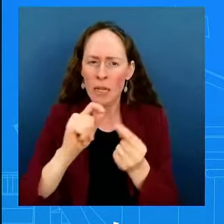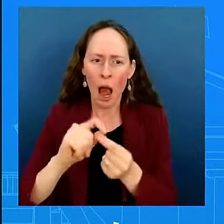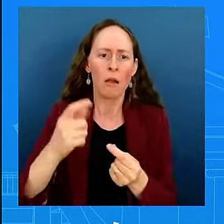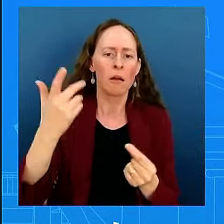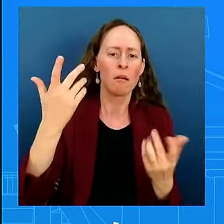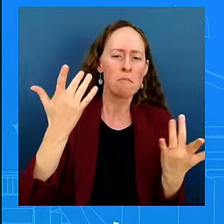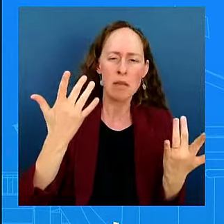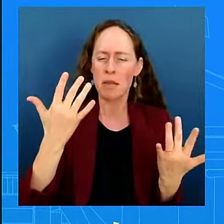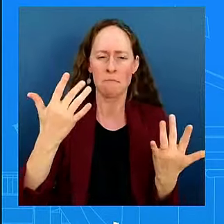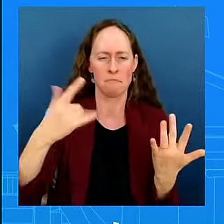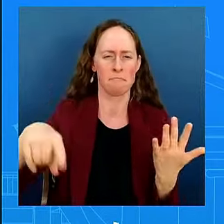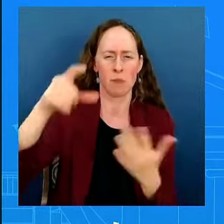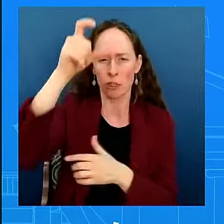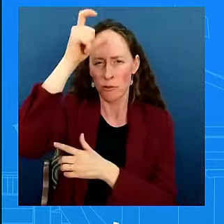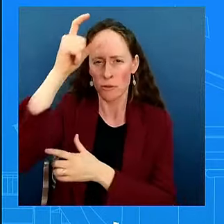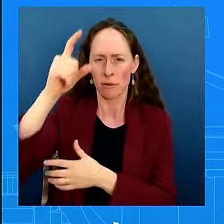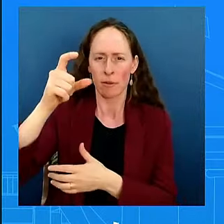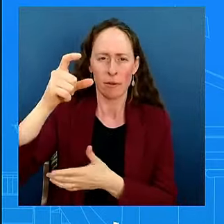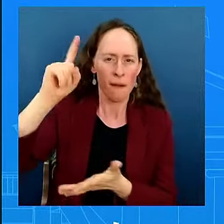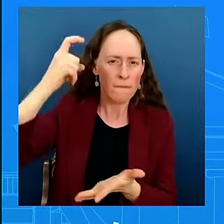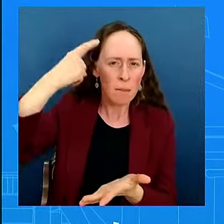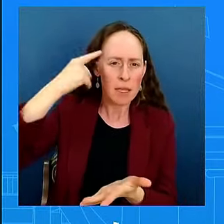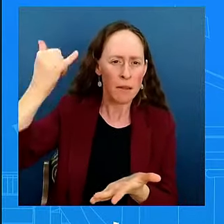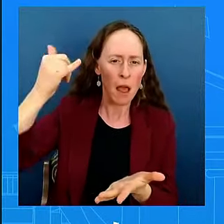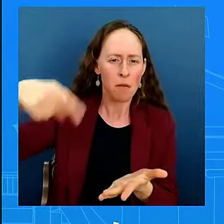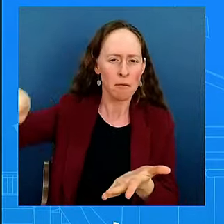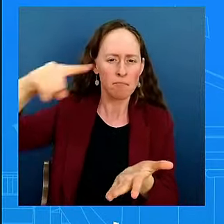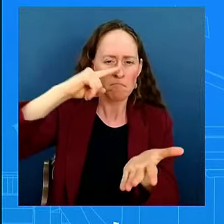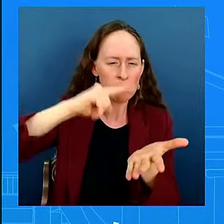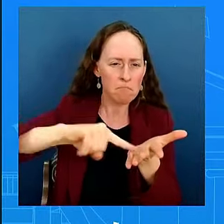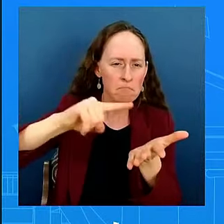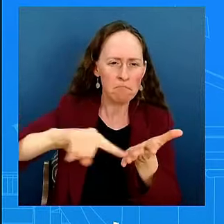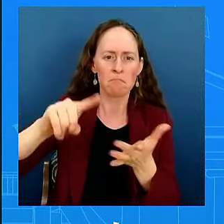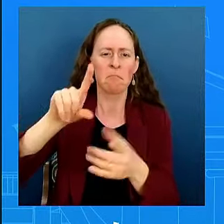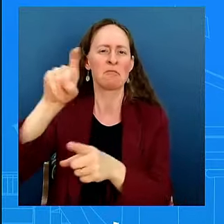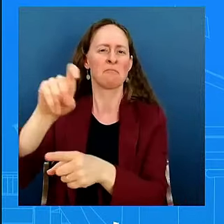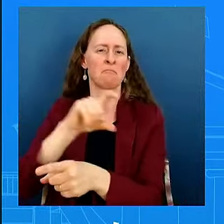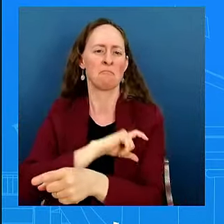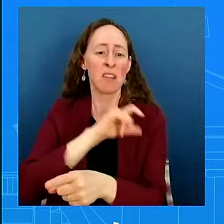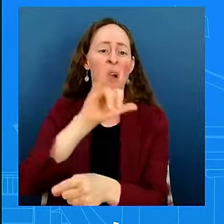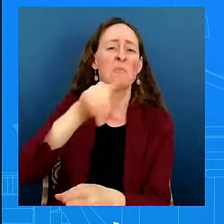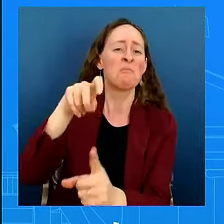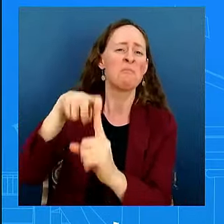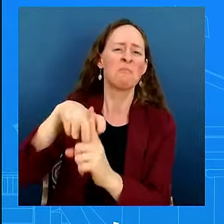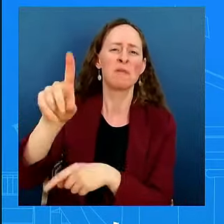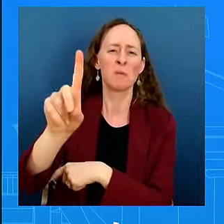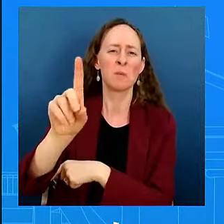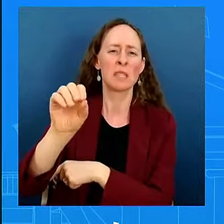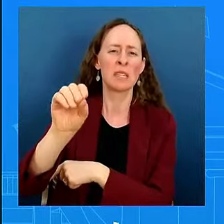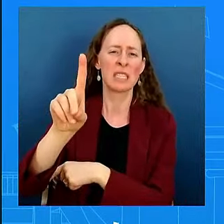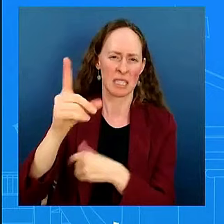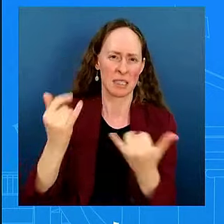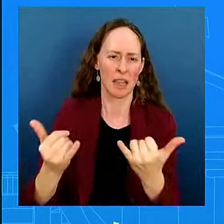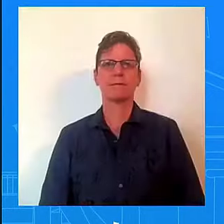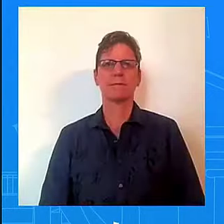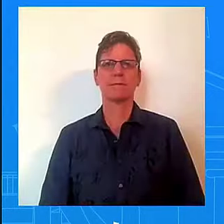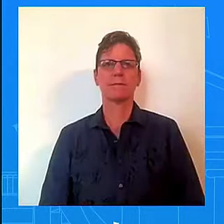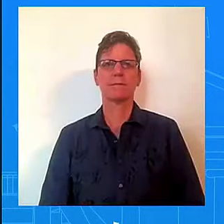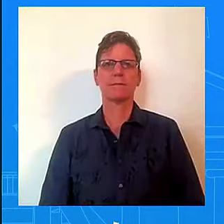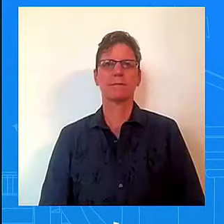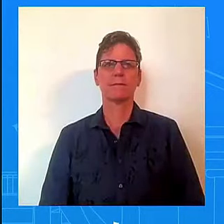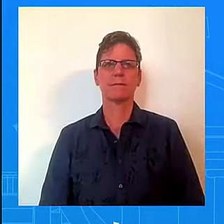or Turkish police is doing, I would refer you to the Department of Defense, who also put out a statement on this as well. Okay, Peter. Thank you, Karine.